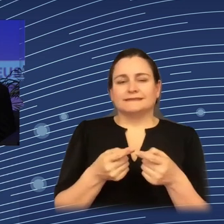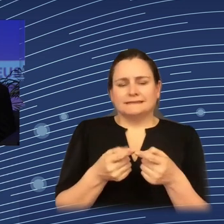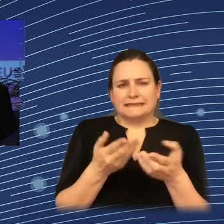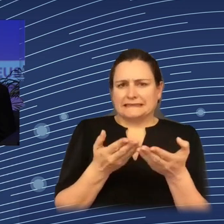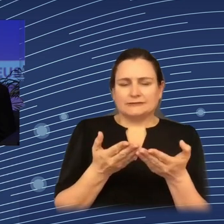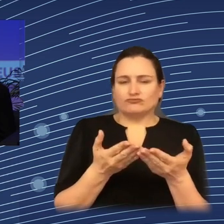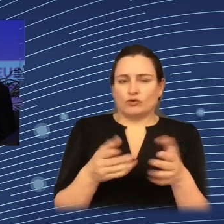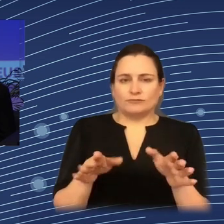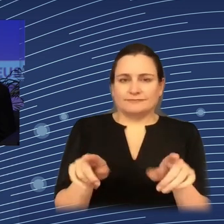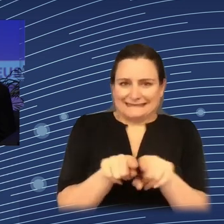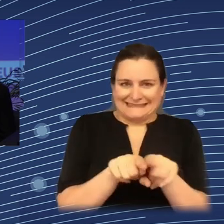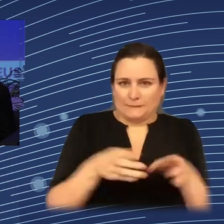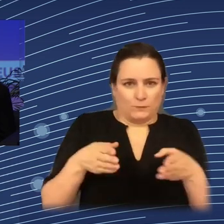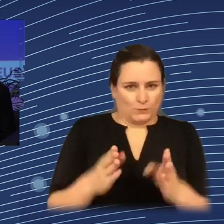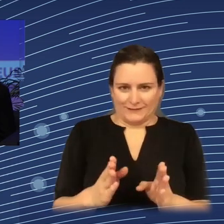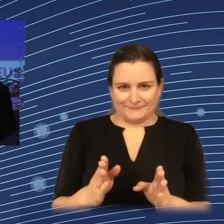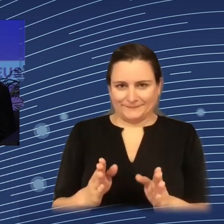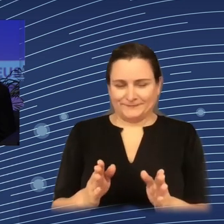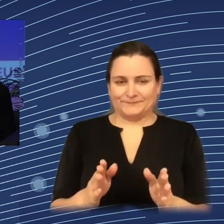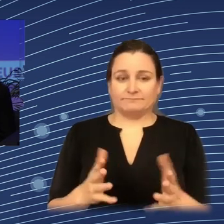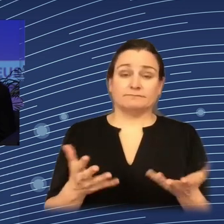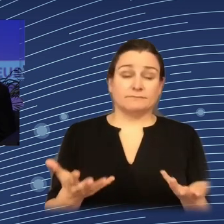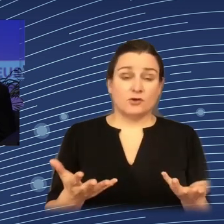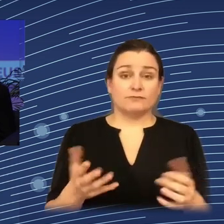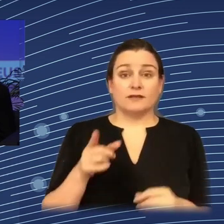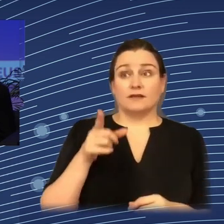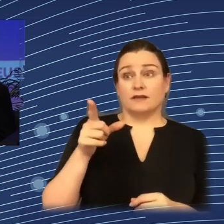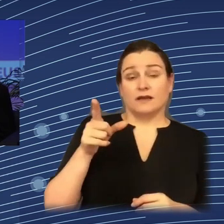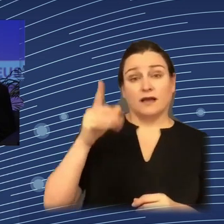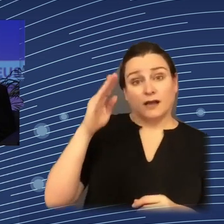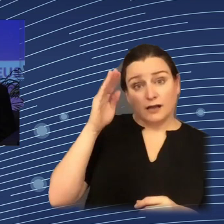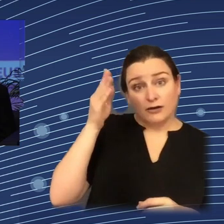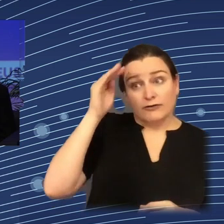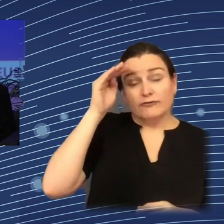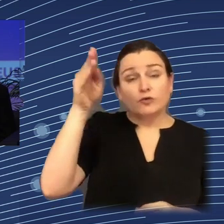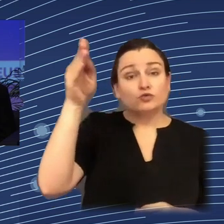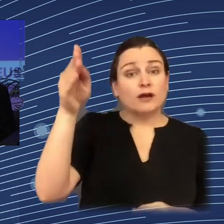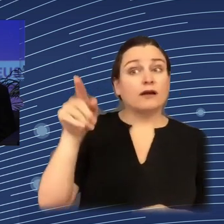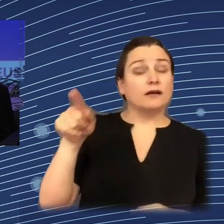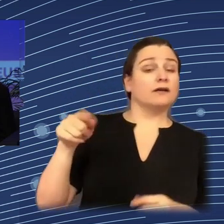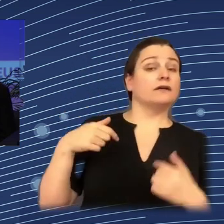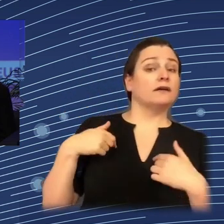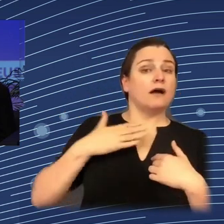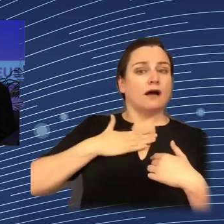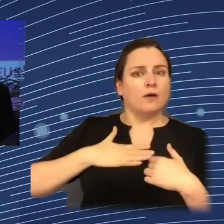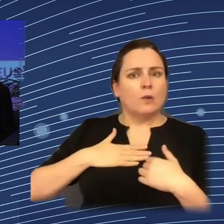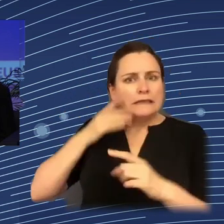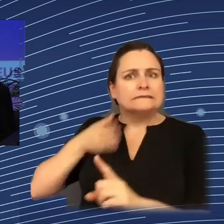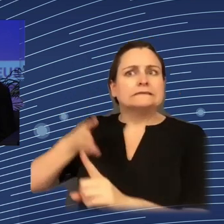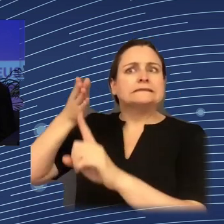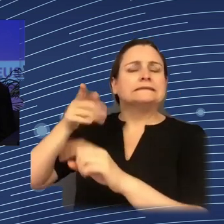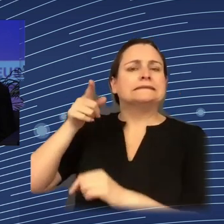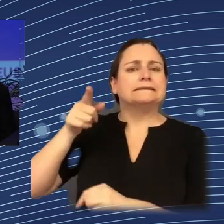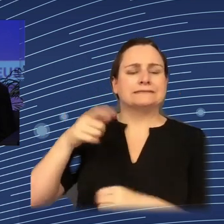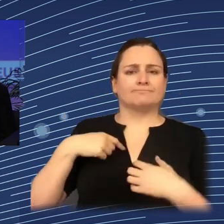when we chose to go for this type of future, and when we chose to invest our future in this type of free and